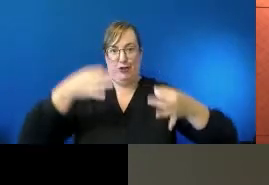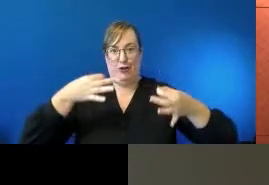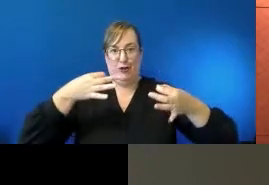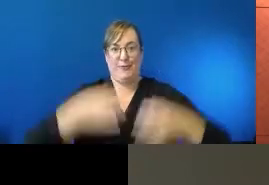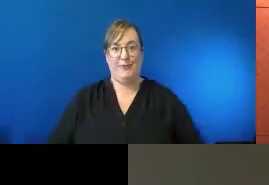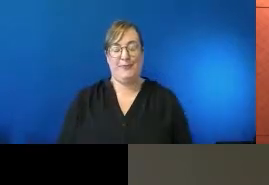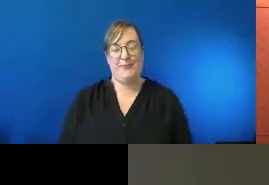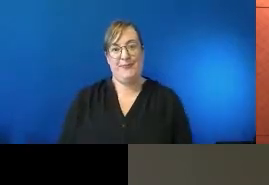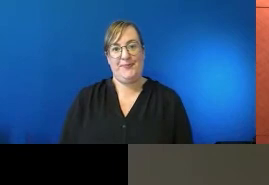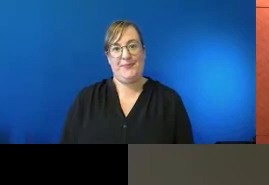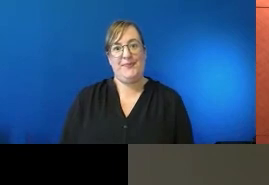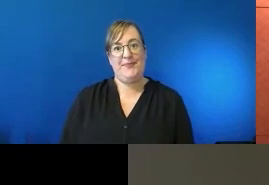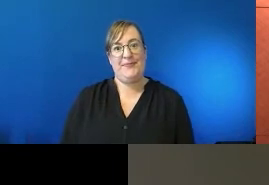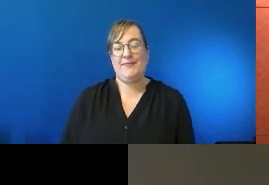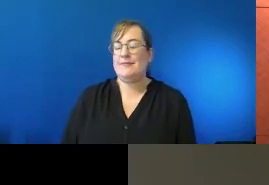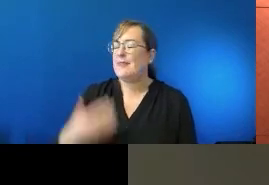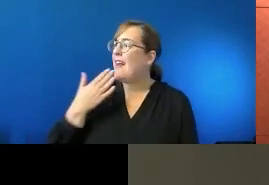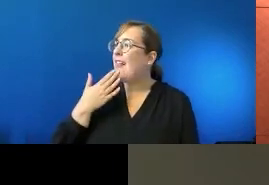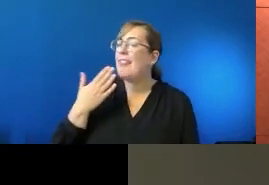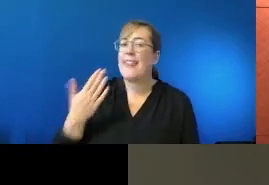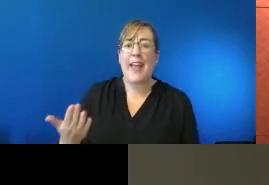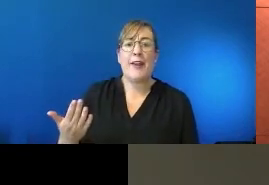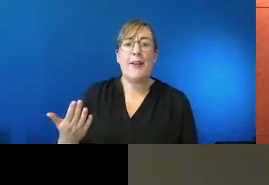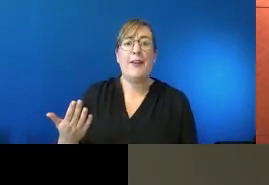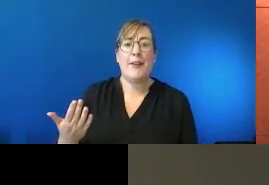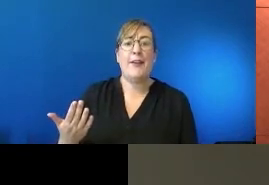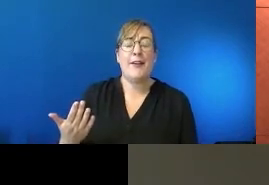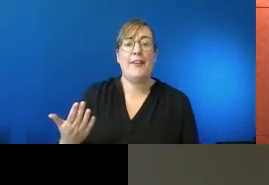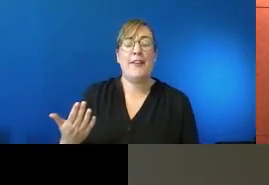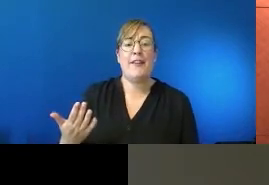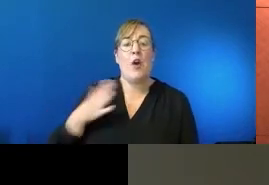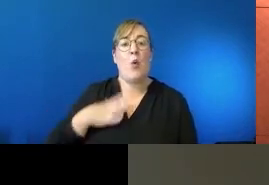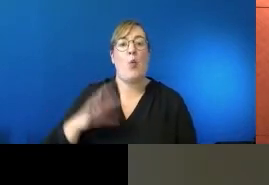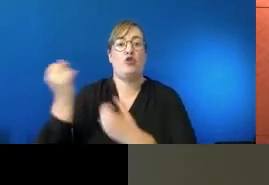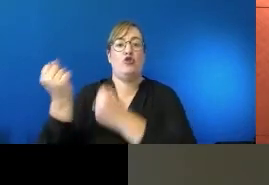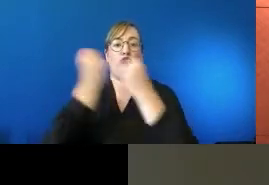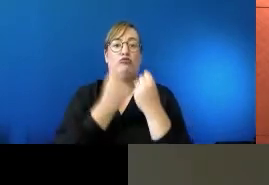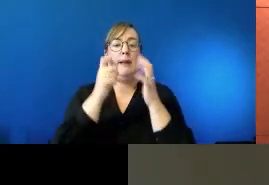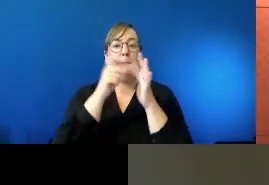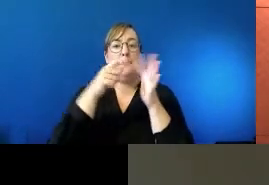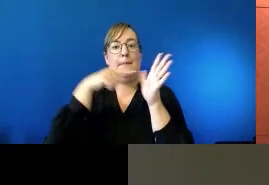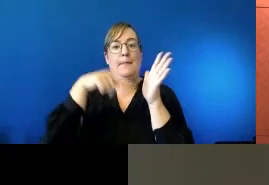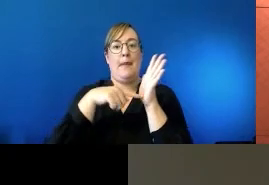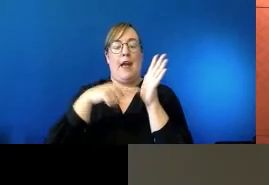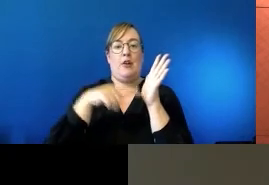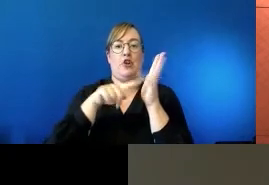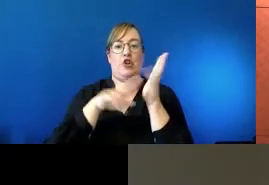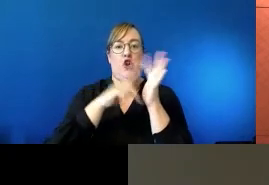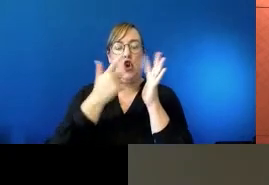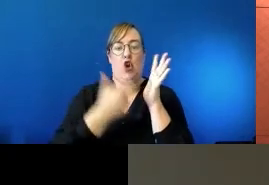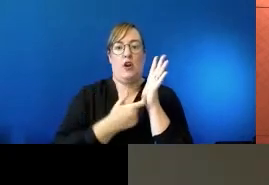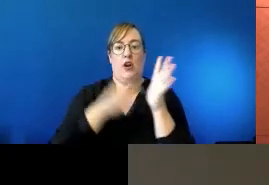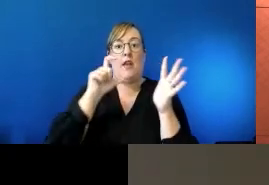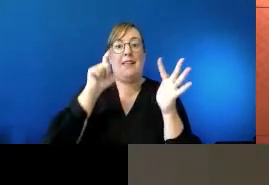Thank you, Dame Nader. I want to bring in, uh, Pat Turner now, who is the Chief Executive in